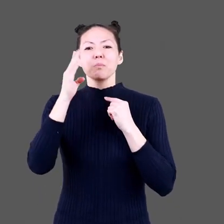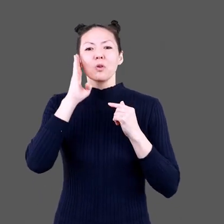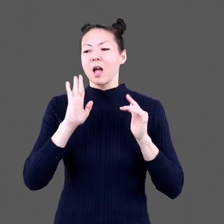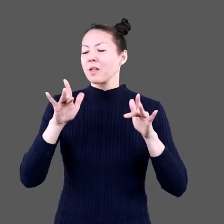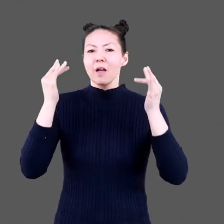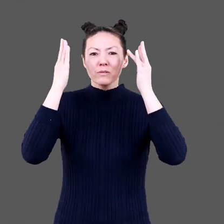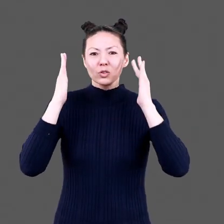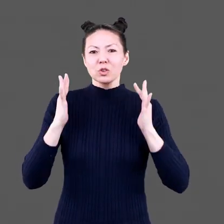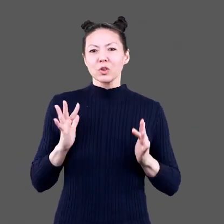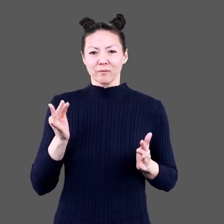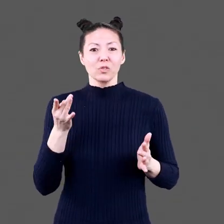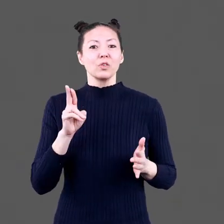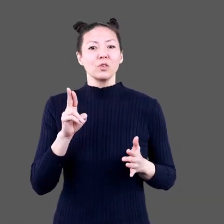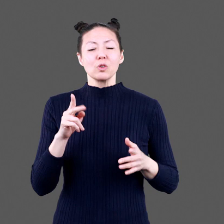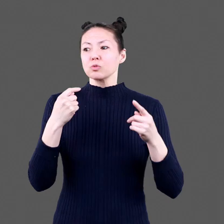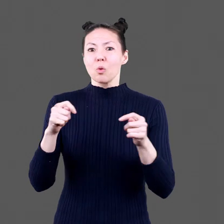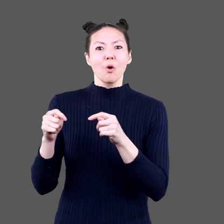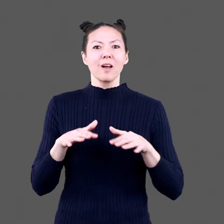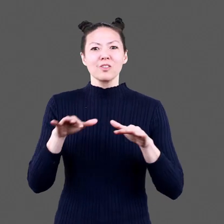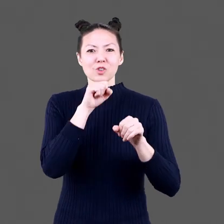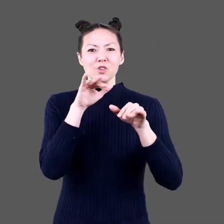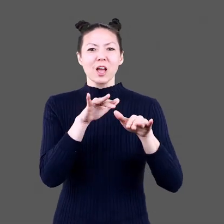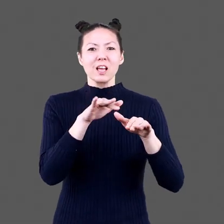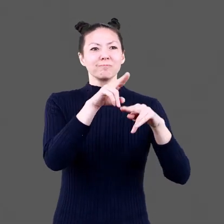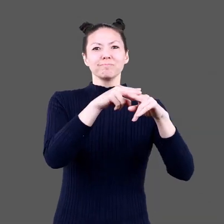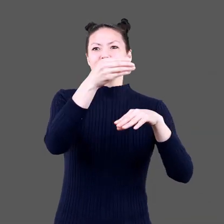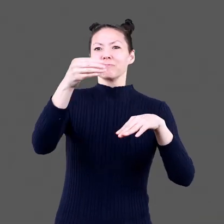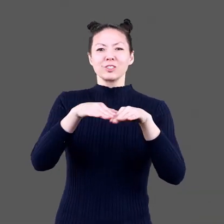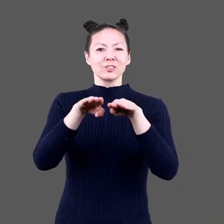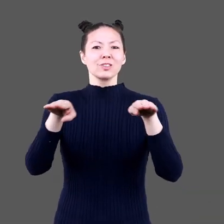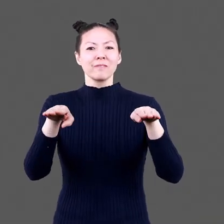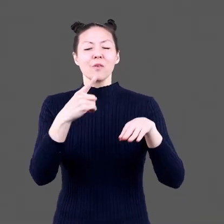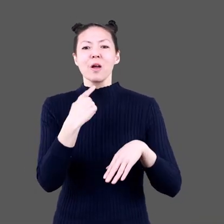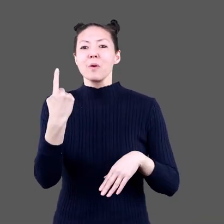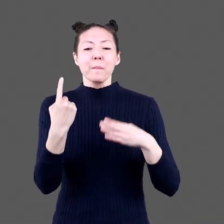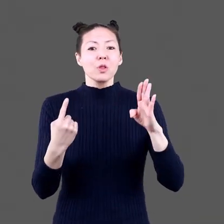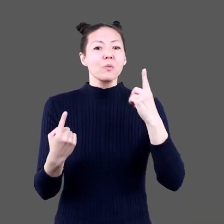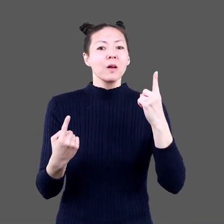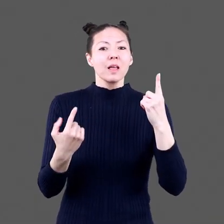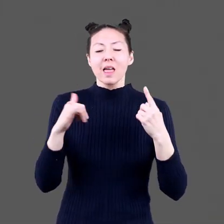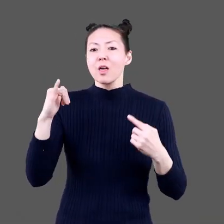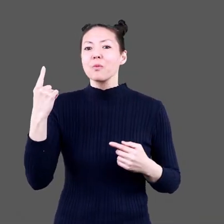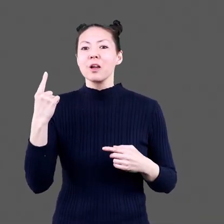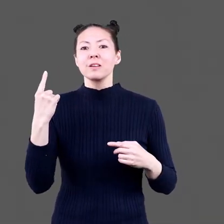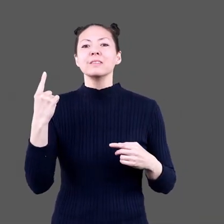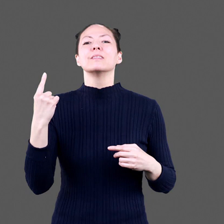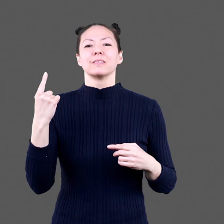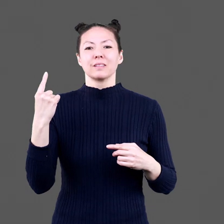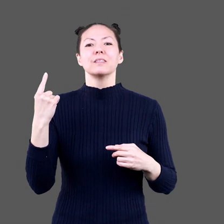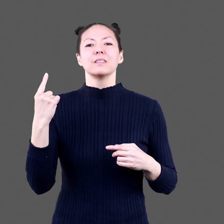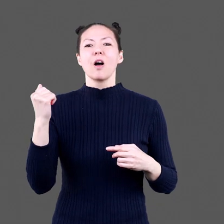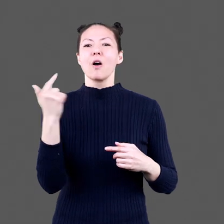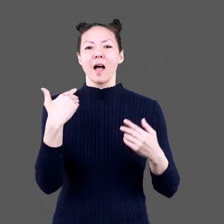on its light brown fur Toy dragons sit on top of a bookshelf A red one, a blue one, and a